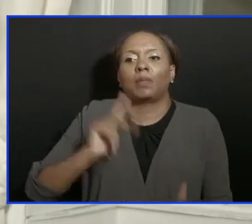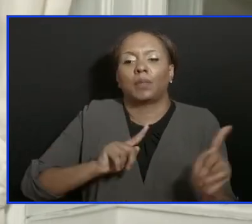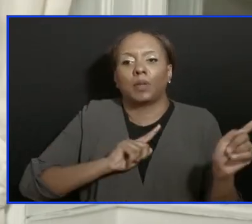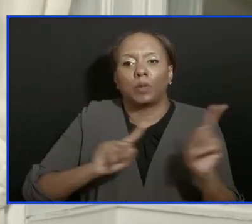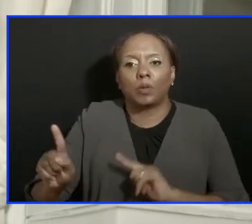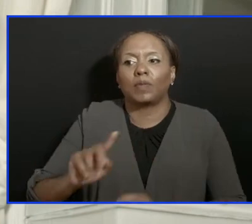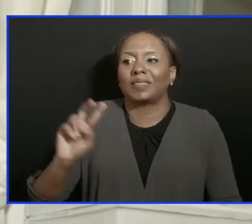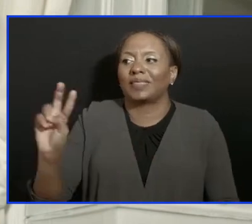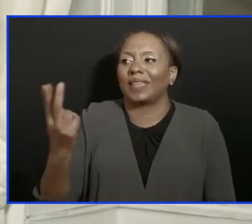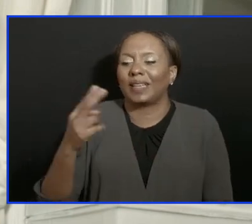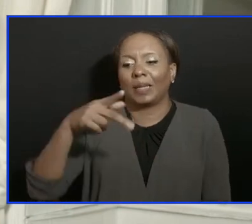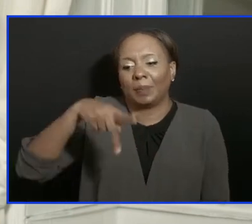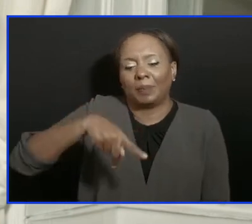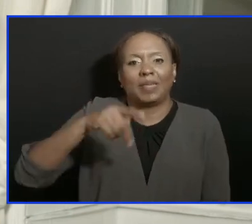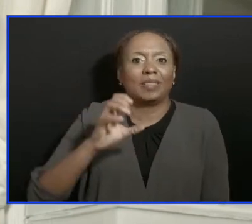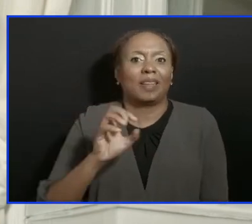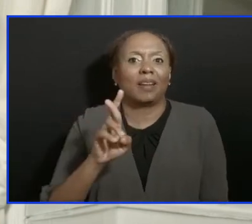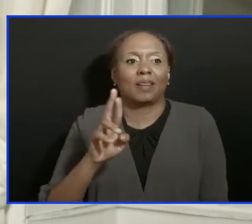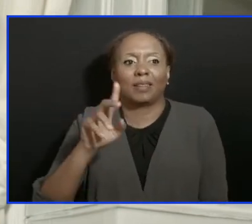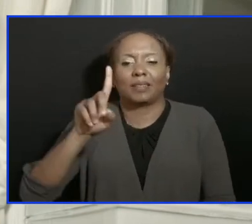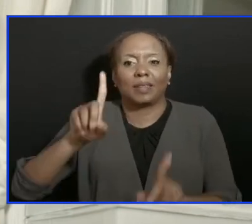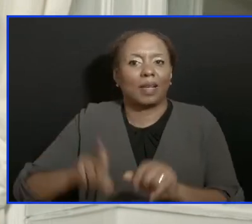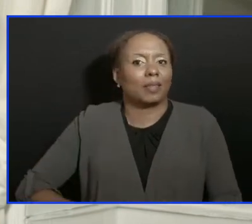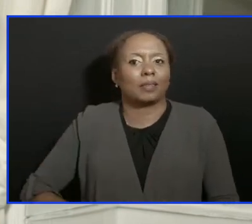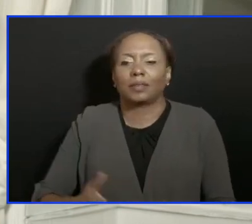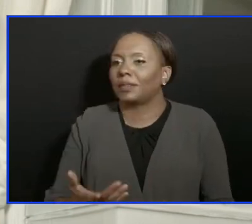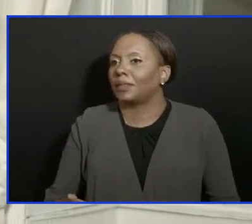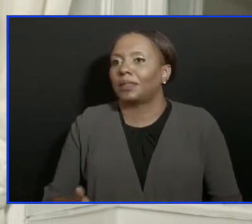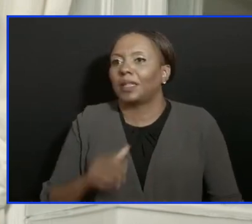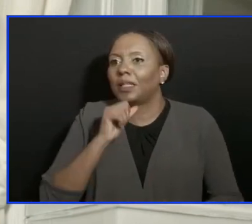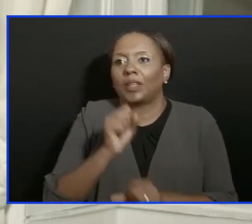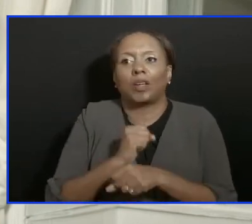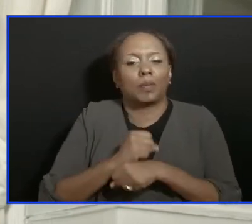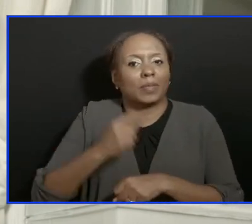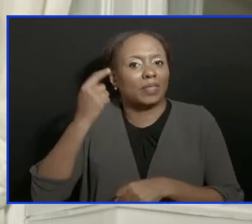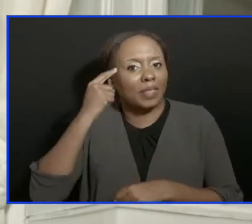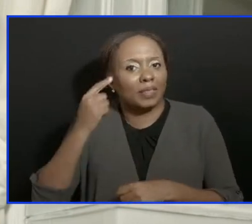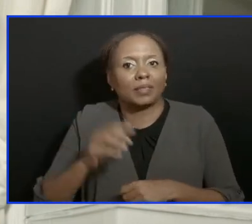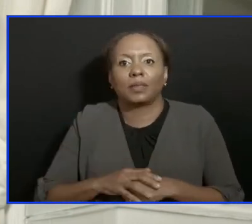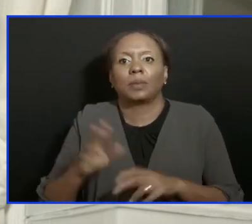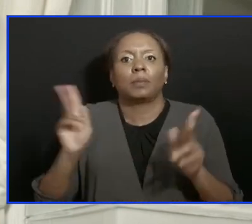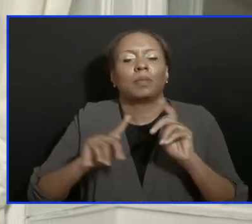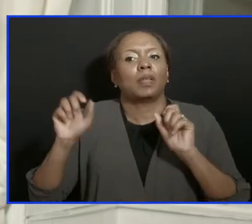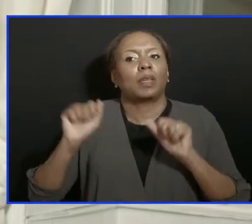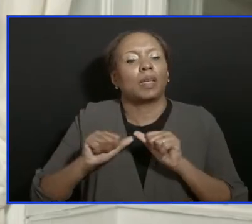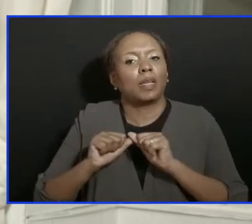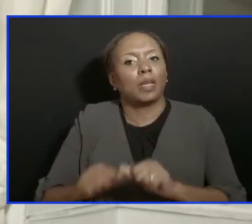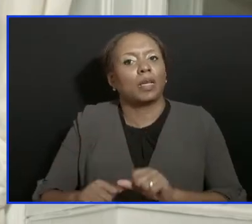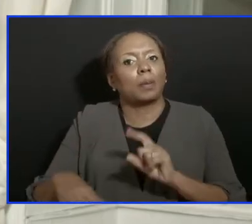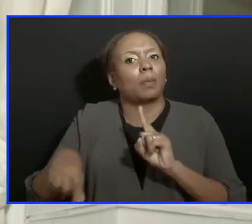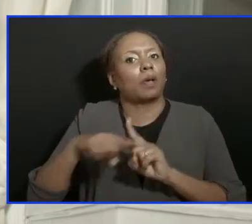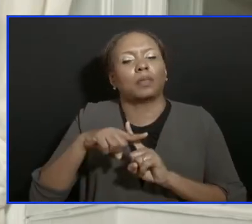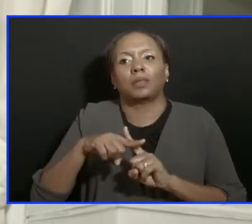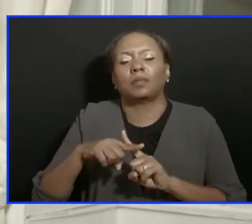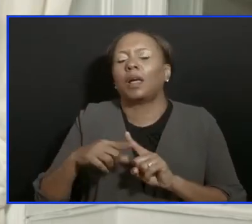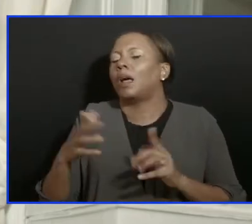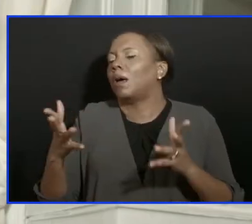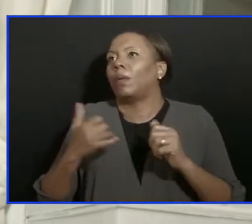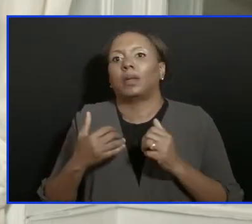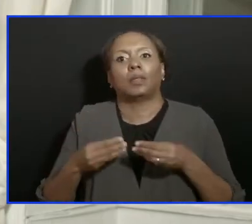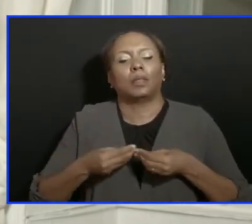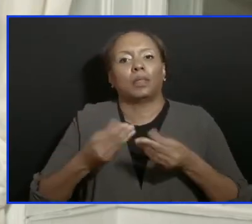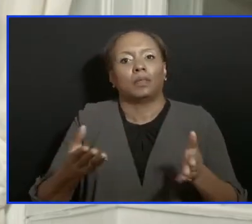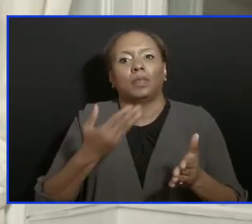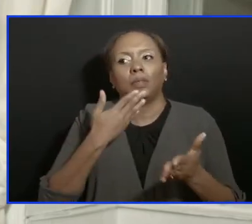does not make any sense. These individuals can remain positive for up to three months, in some cases longer. And I'll give you a good example.